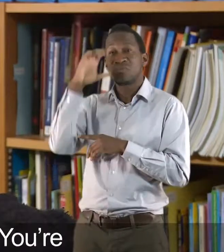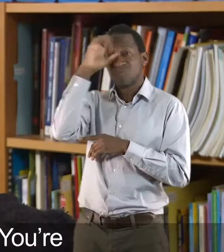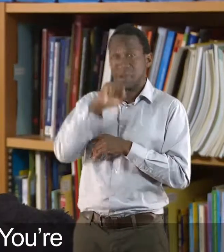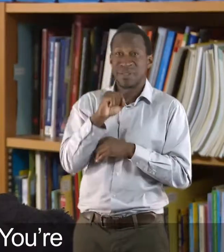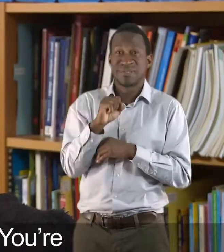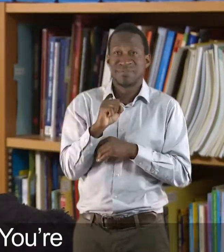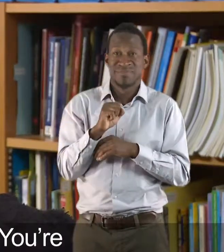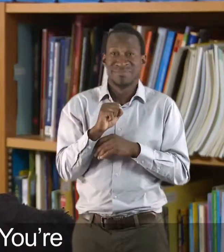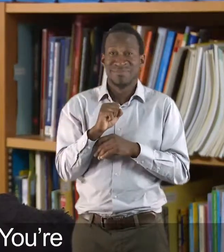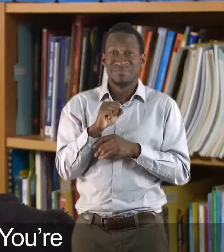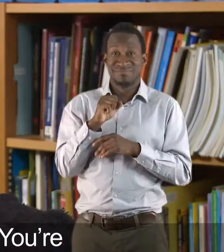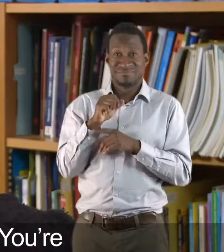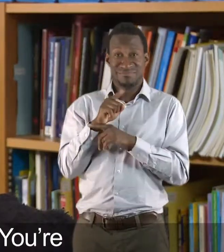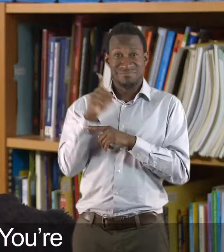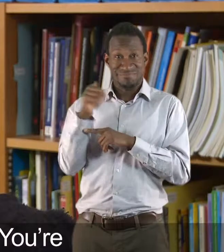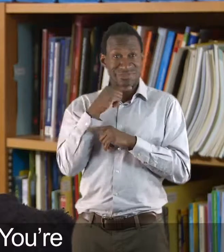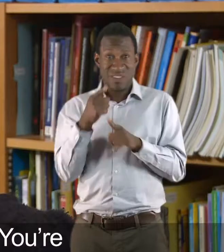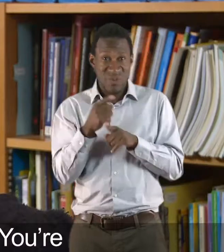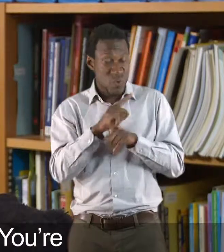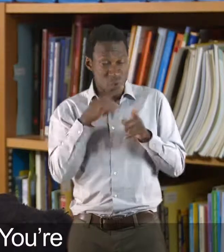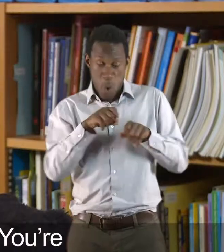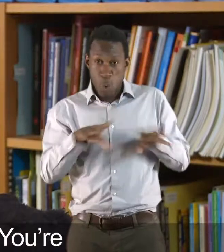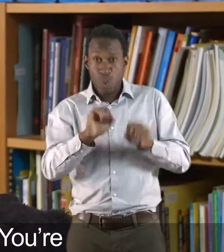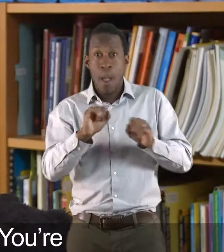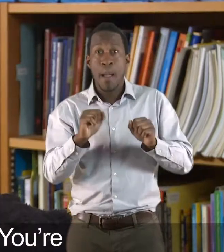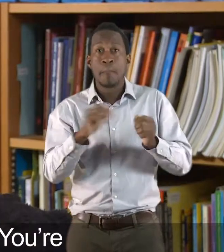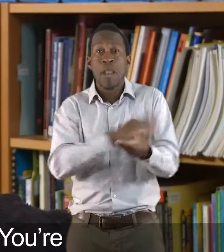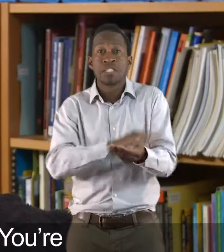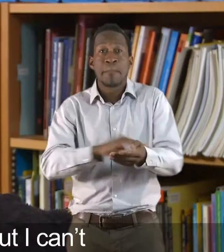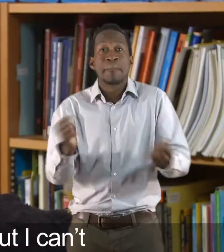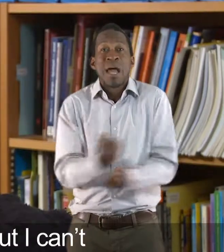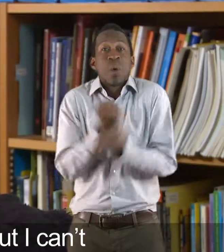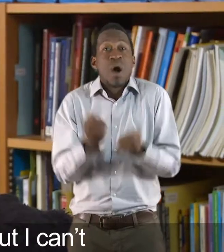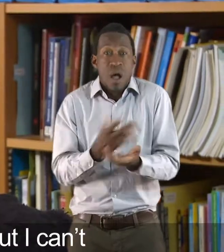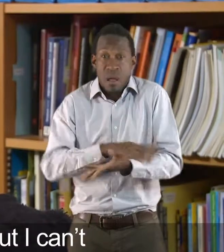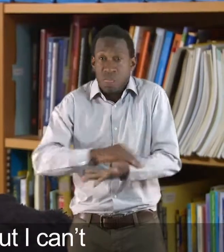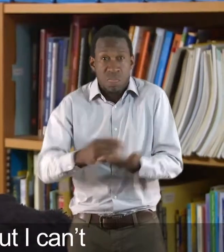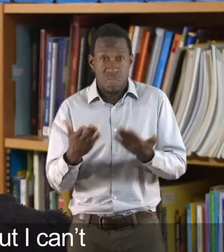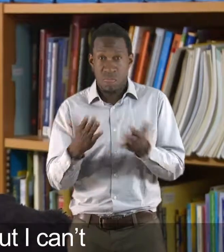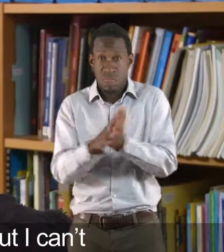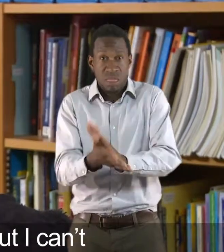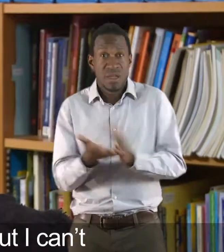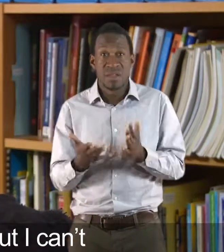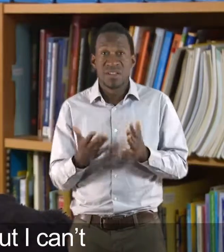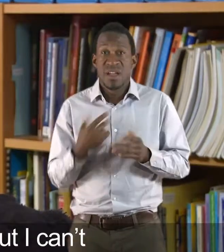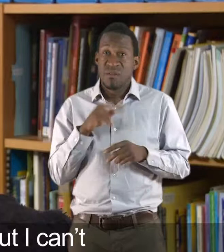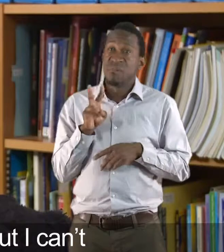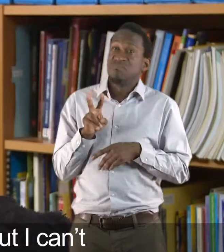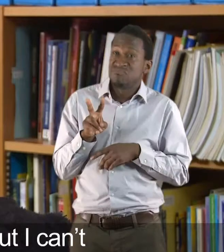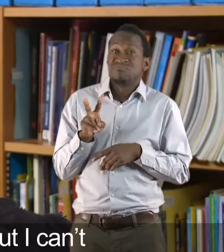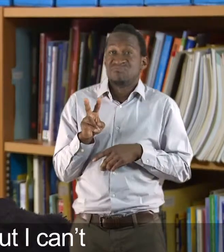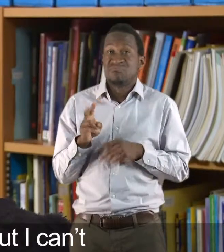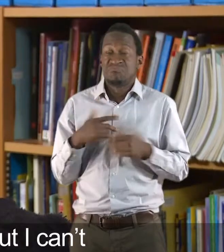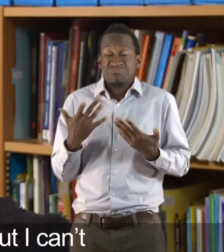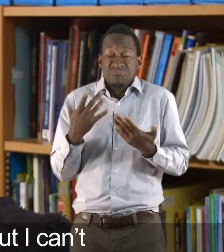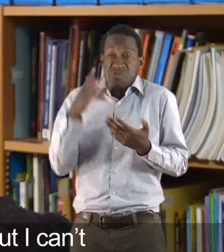And I remember that. And you're going to lose all your muscle power. And I just... I could hear a thing, but I can't